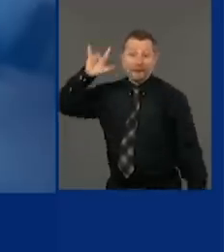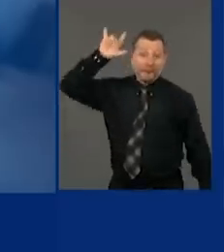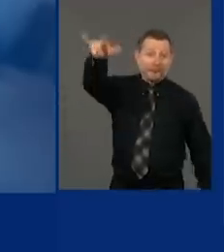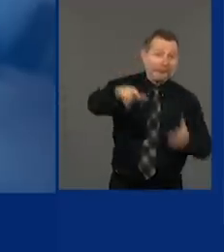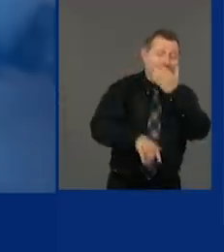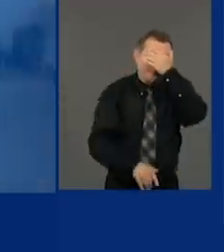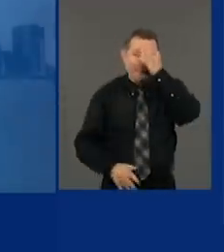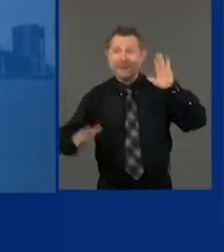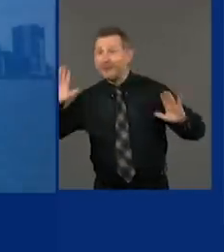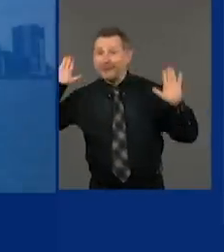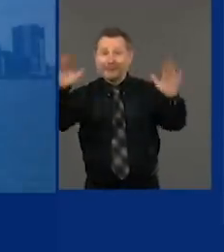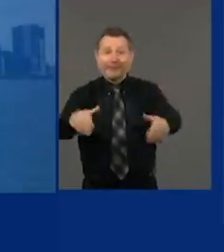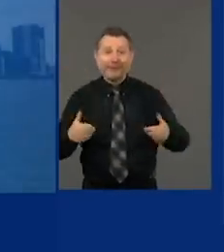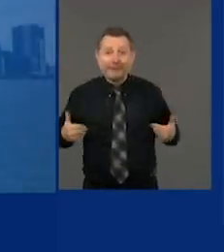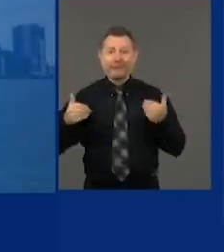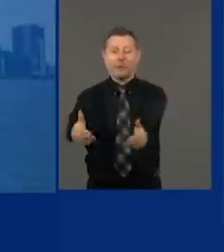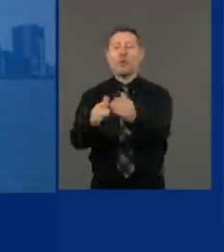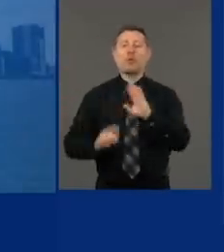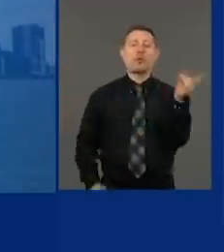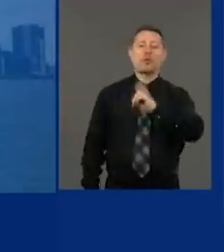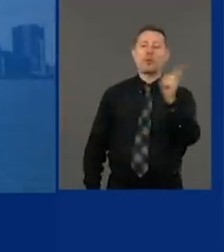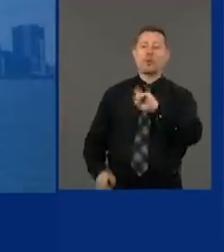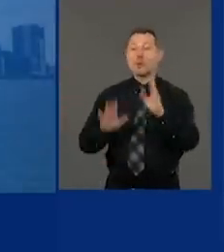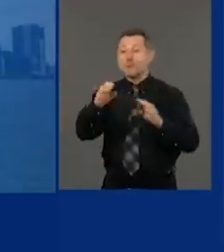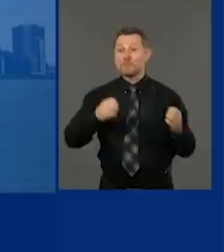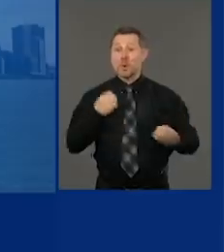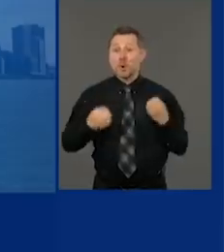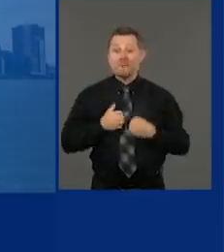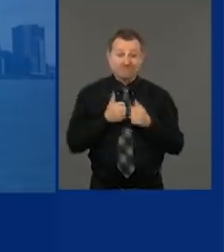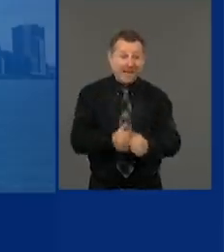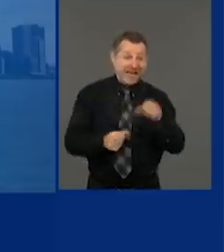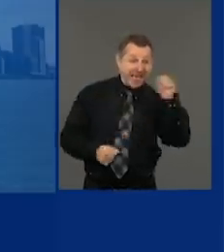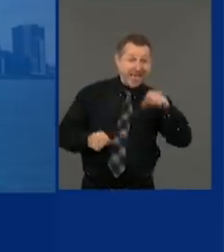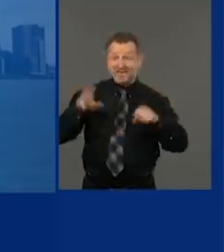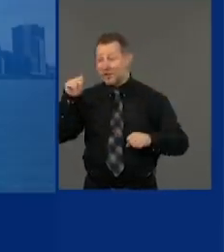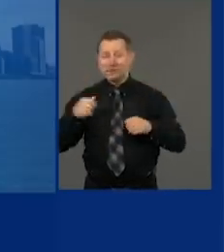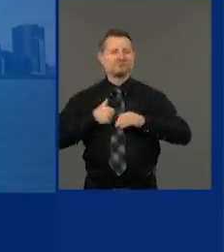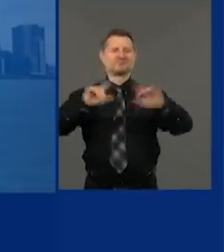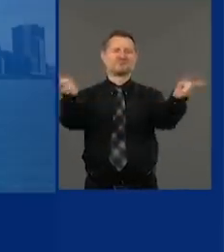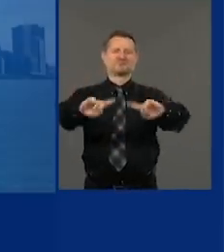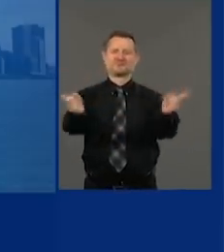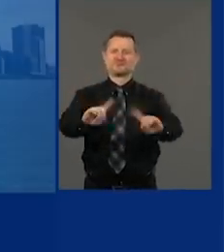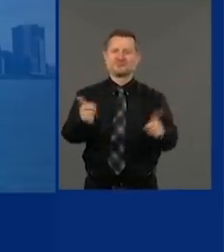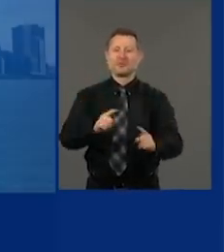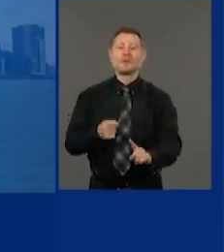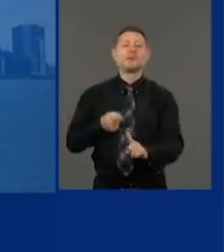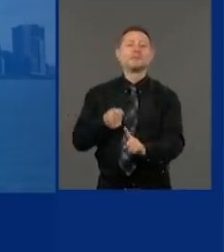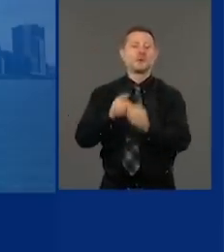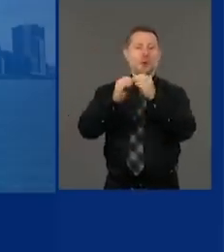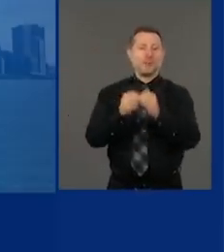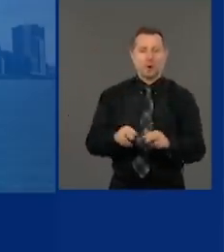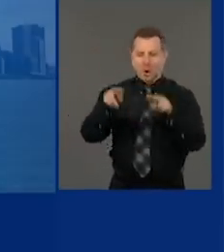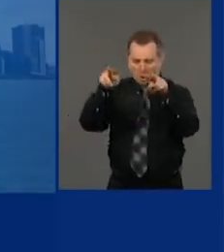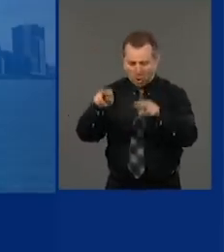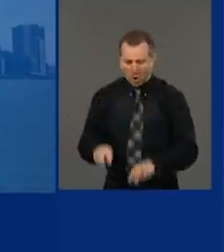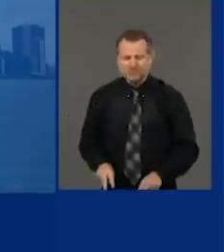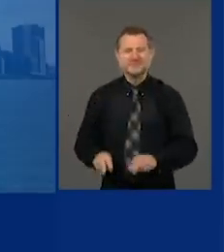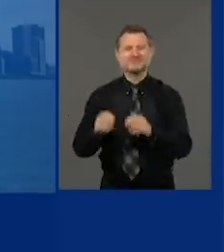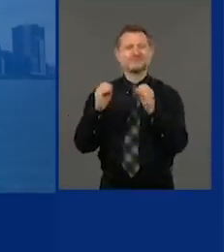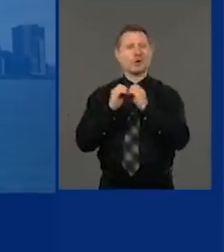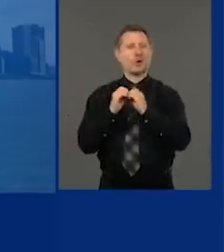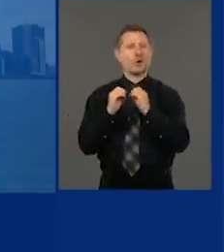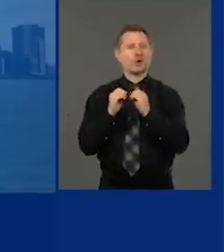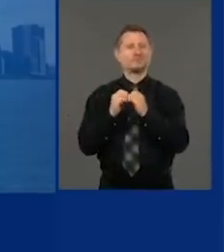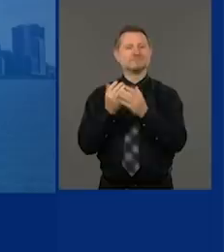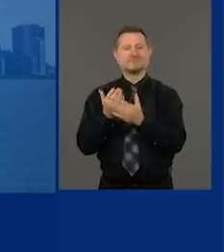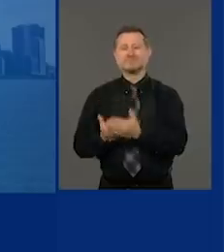don't have a dream. You don't have an emotion. Look at the data. We test more. We have